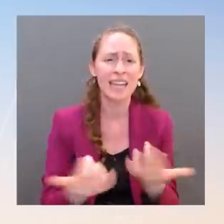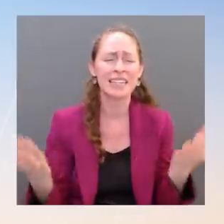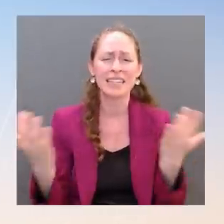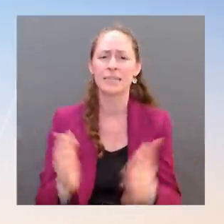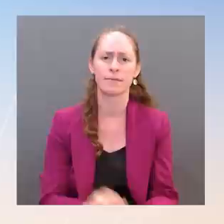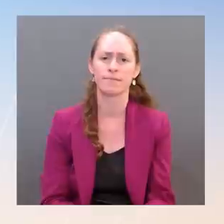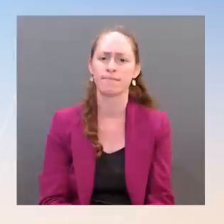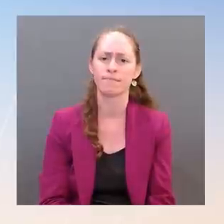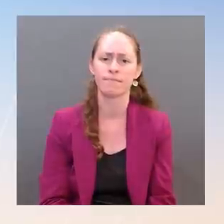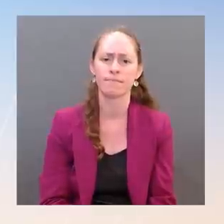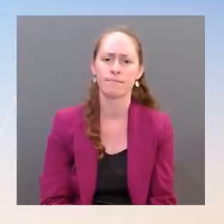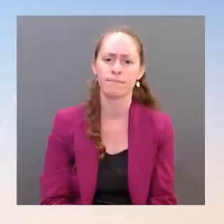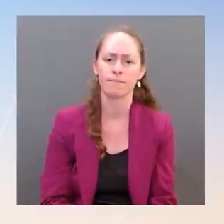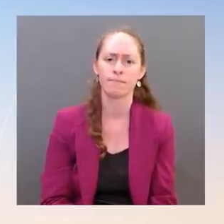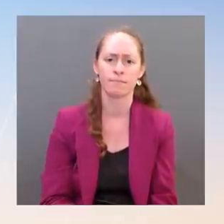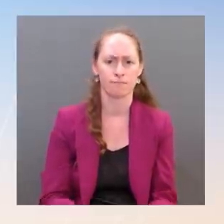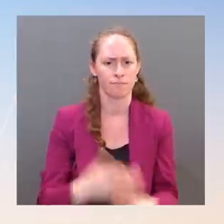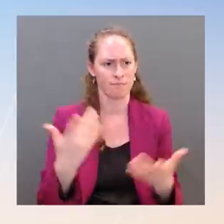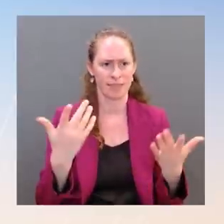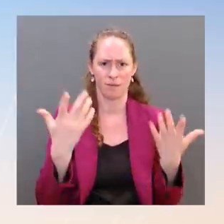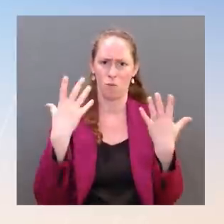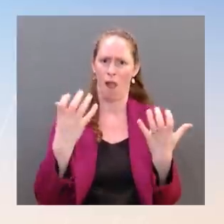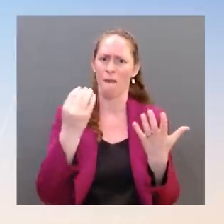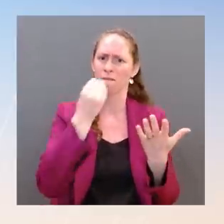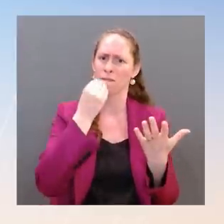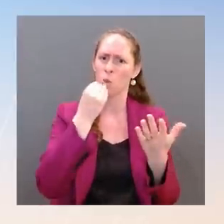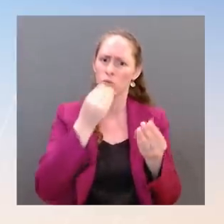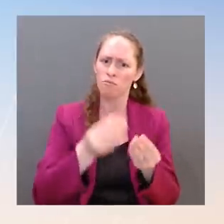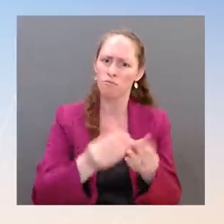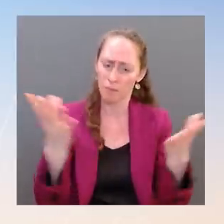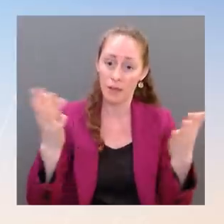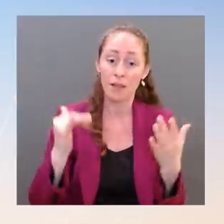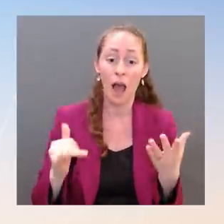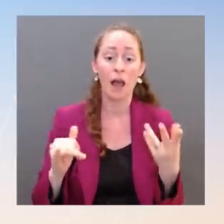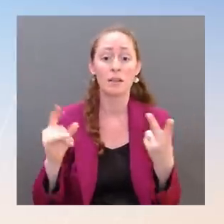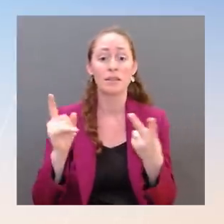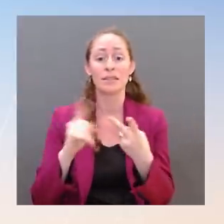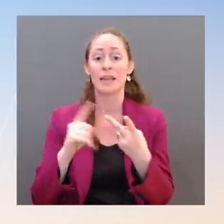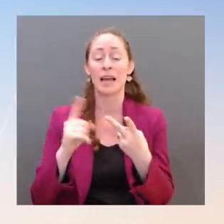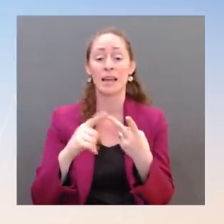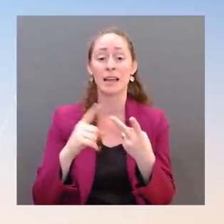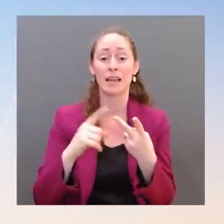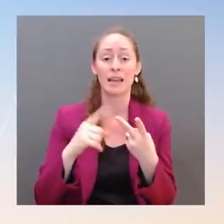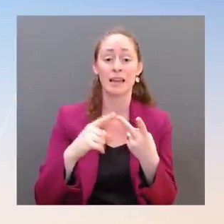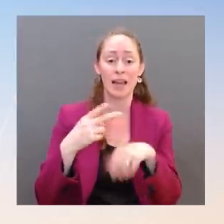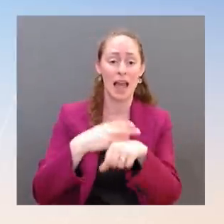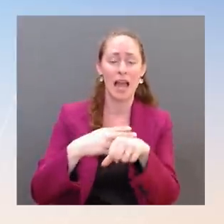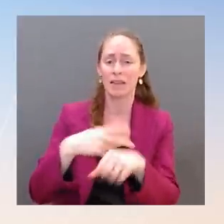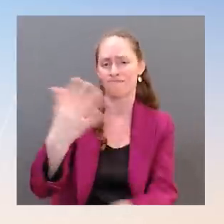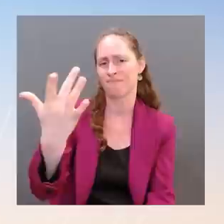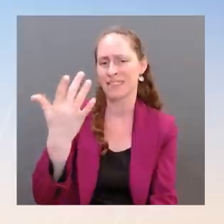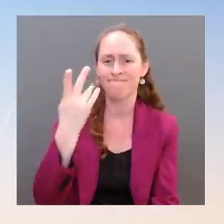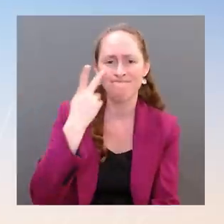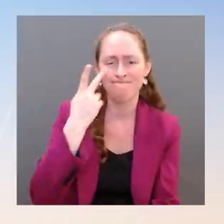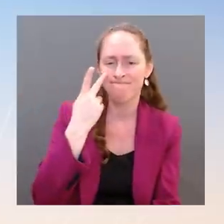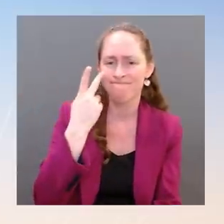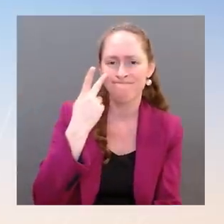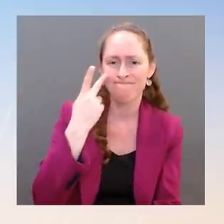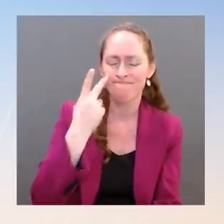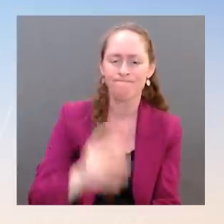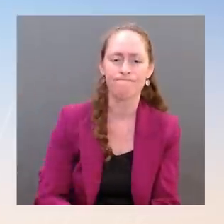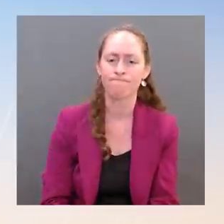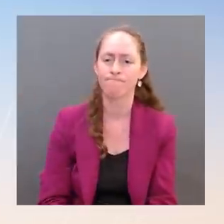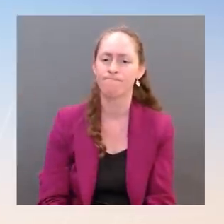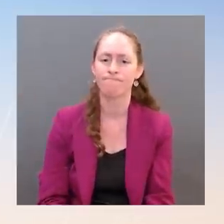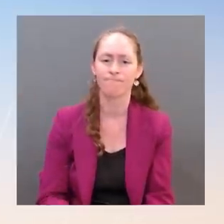food is getting to the world stage. With respect to Haiti, we will have to see. Obviously, there are a number of issues bound up in the courts right now. But with the end of